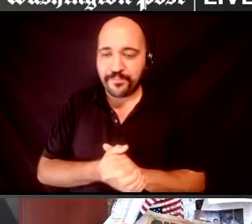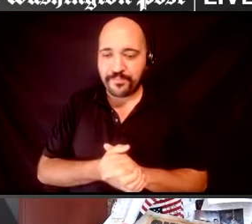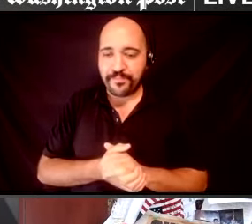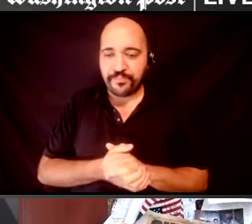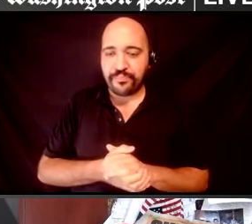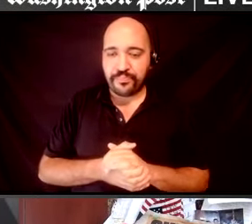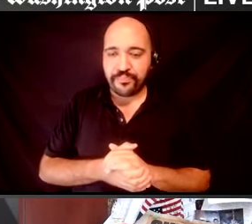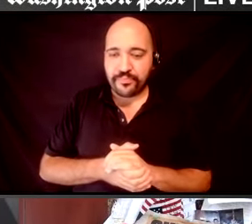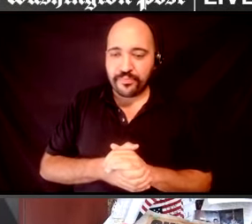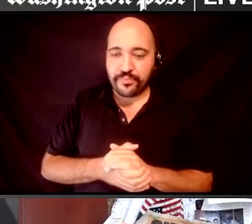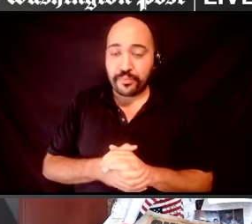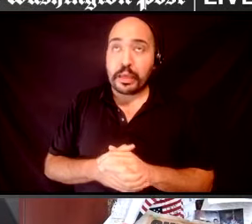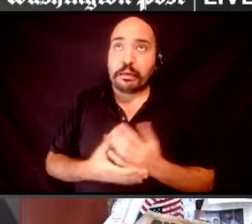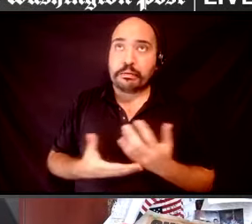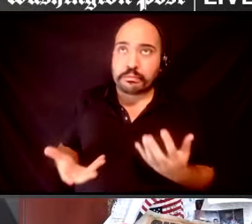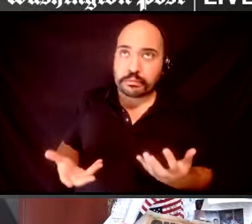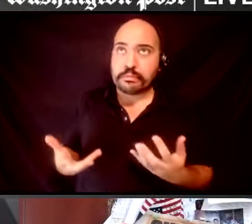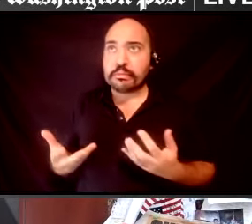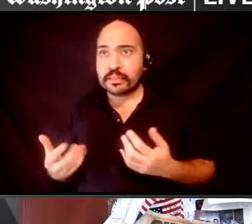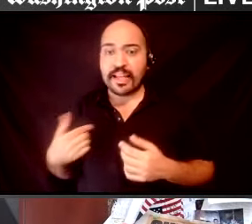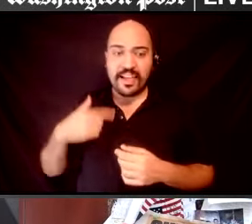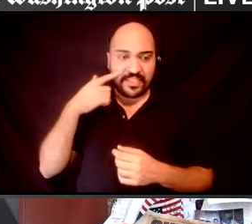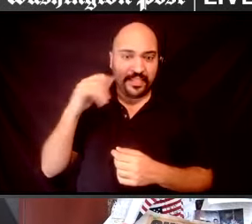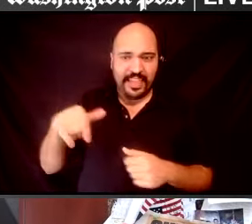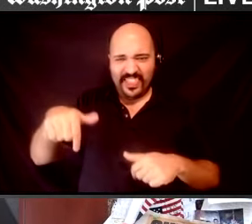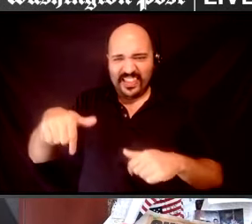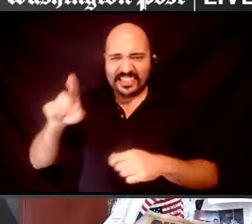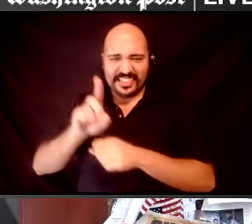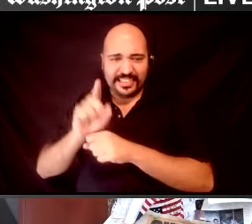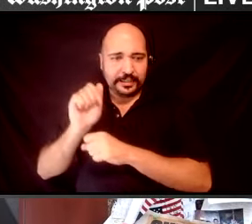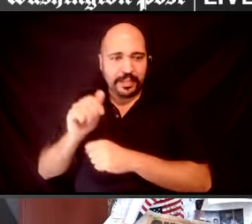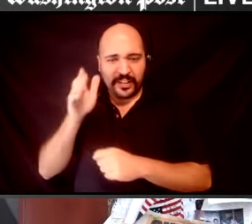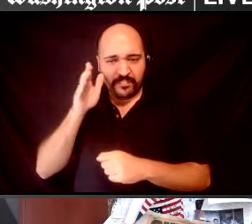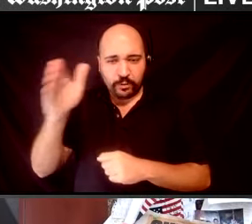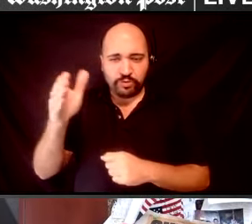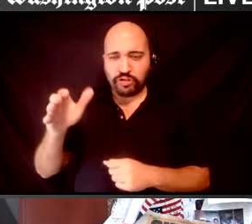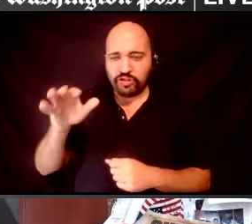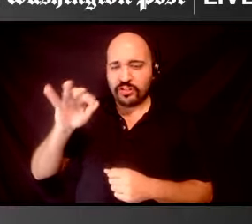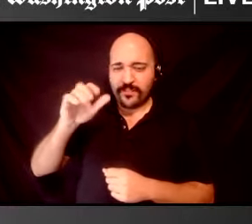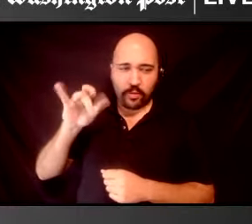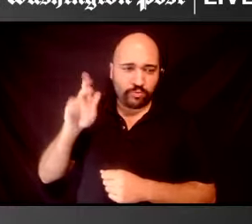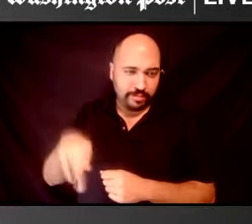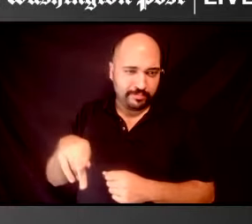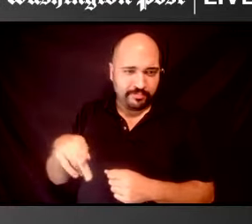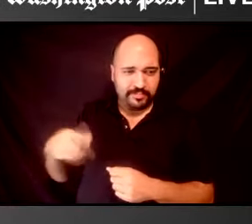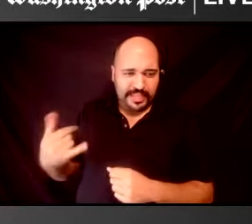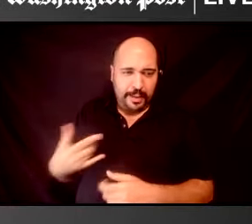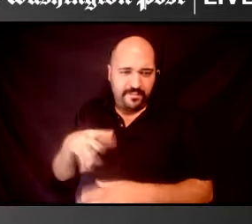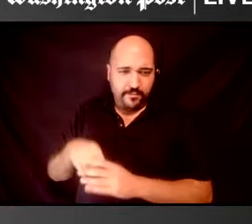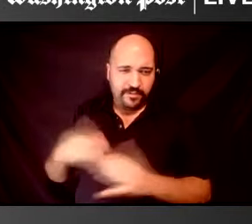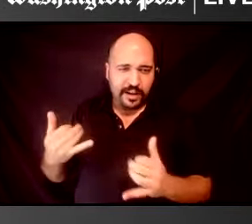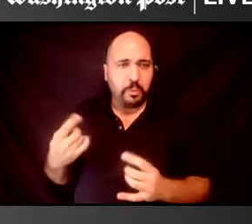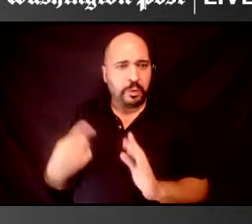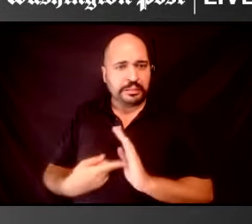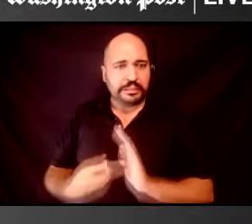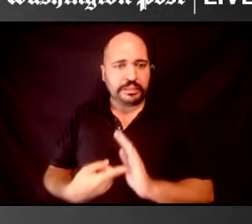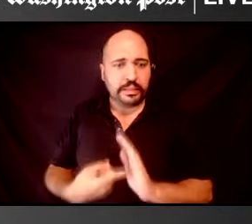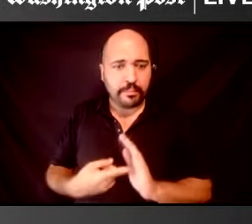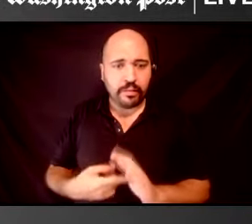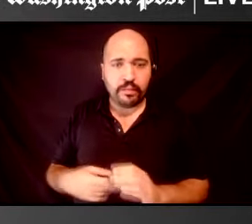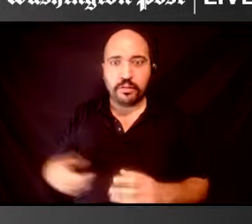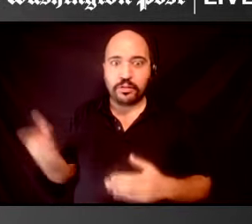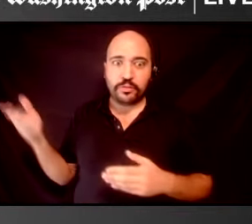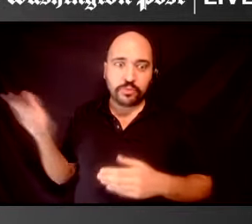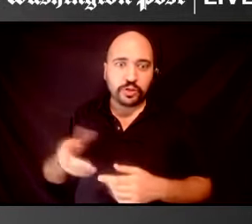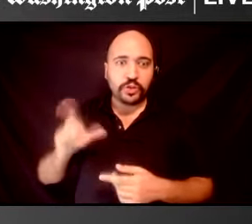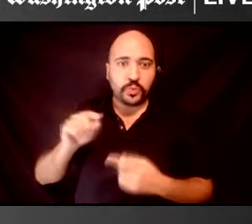Well, I think the Disability Futures Fellowship is one example, um, you know, bringing 20 deaf and